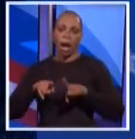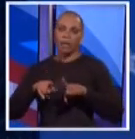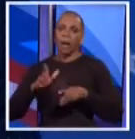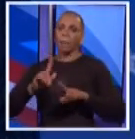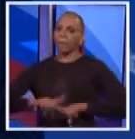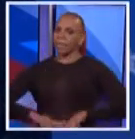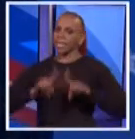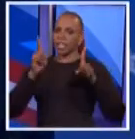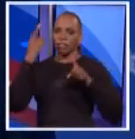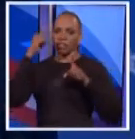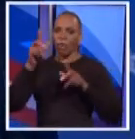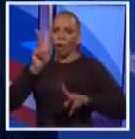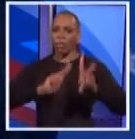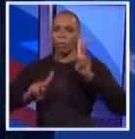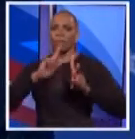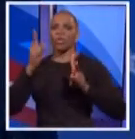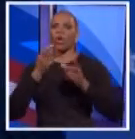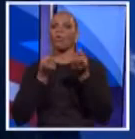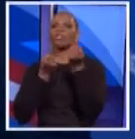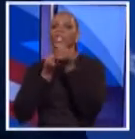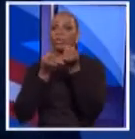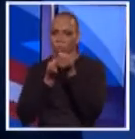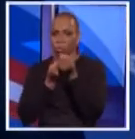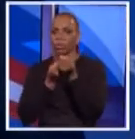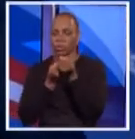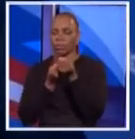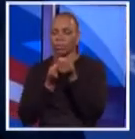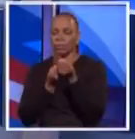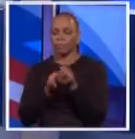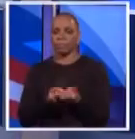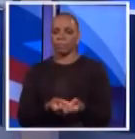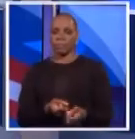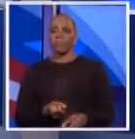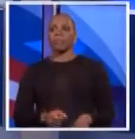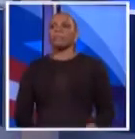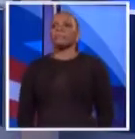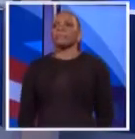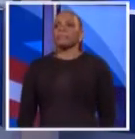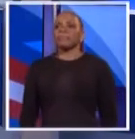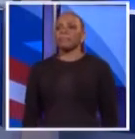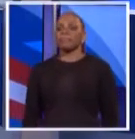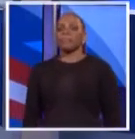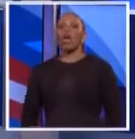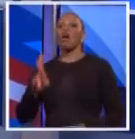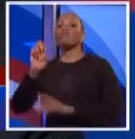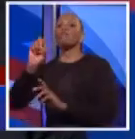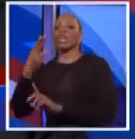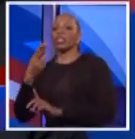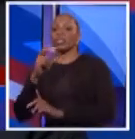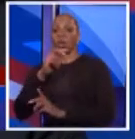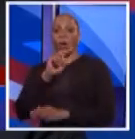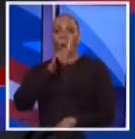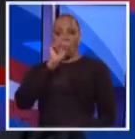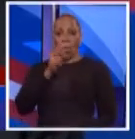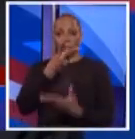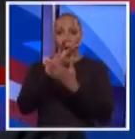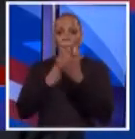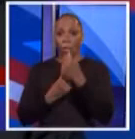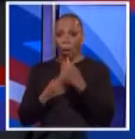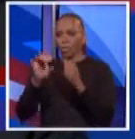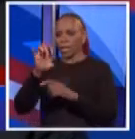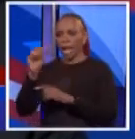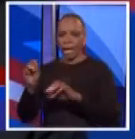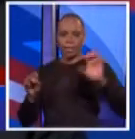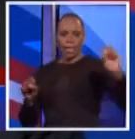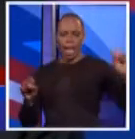public, which is the only endorsement I need, is supportive. Mr. Lamb. This is a question for both of you. It's a short